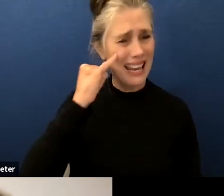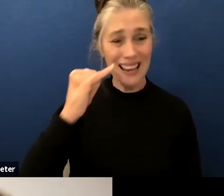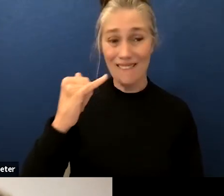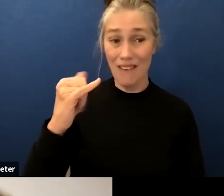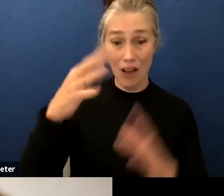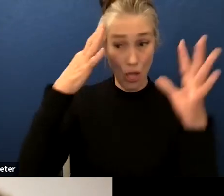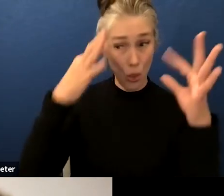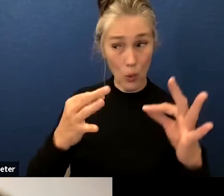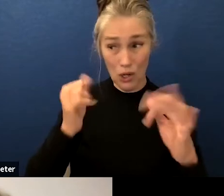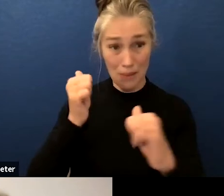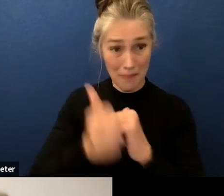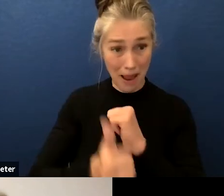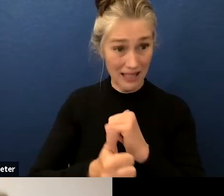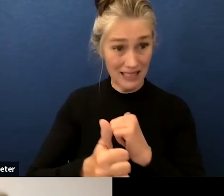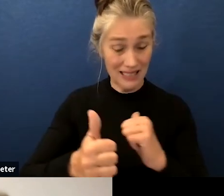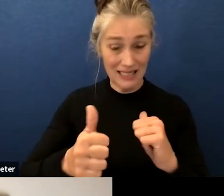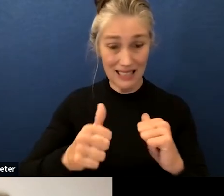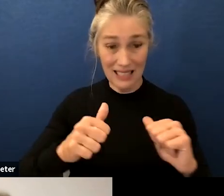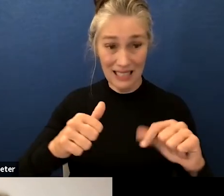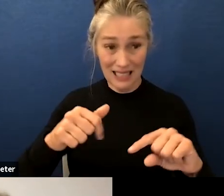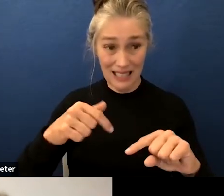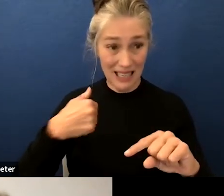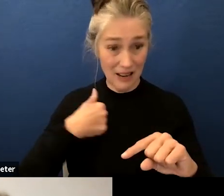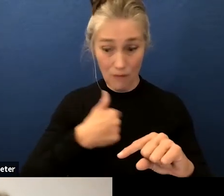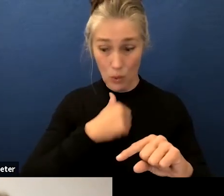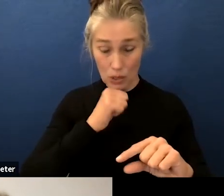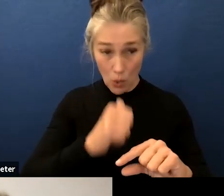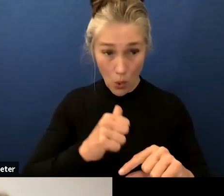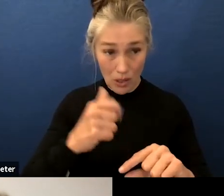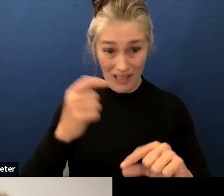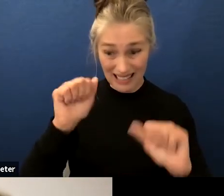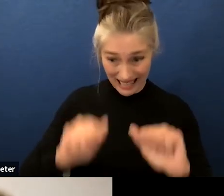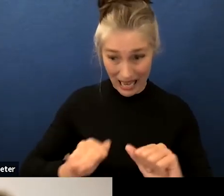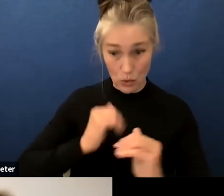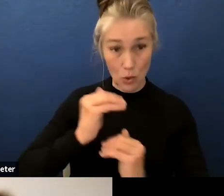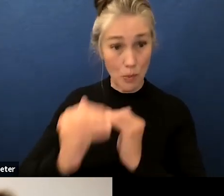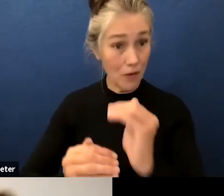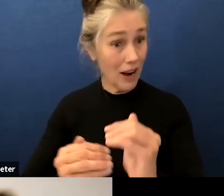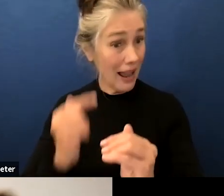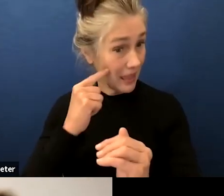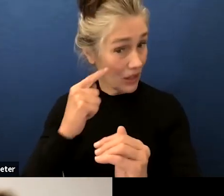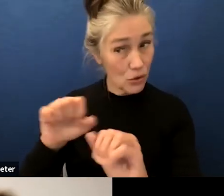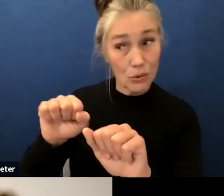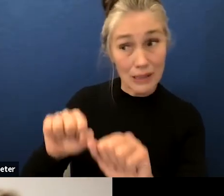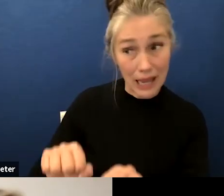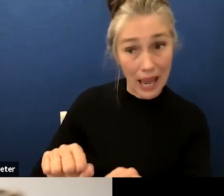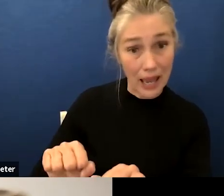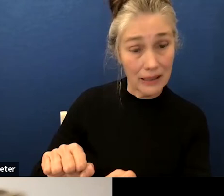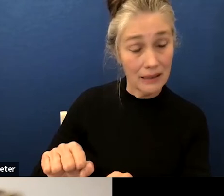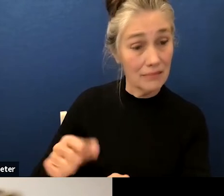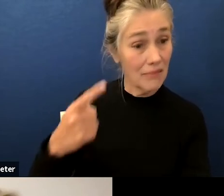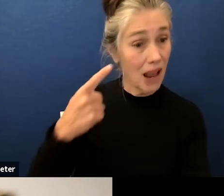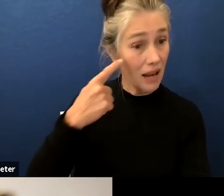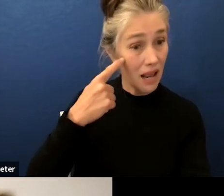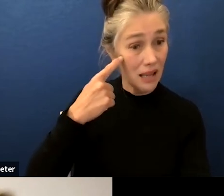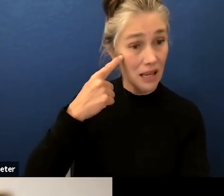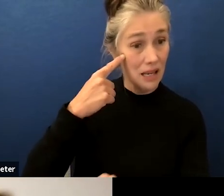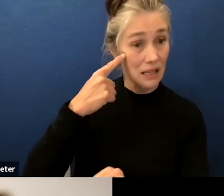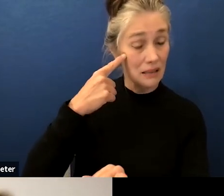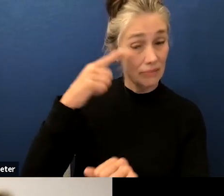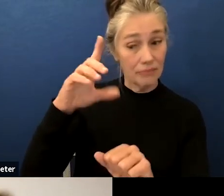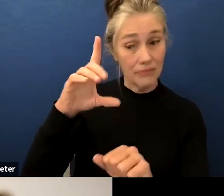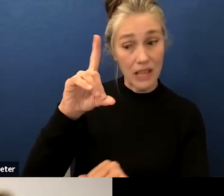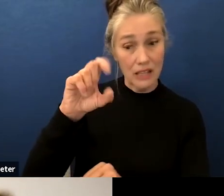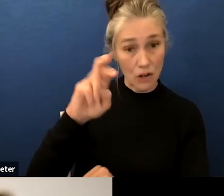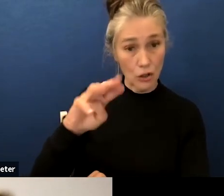um I'm thinking you can um and you alluded to it Dr Maldonado so uh there I'm uh